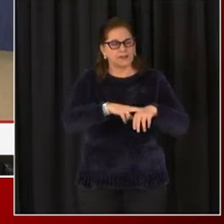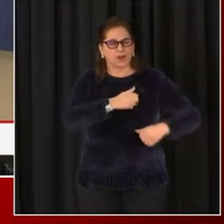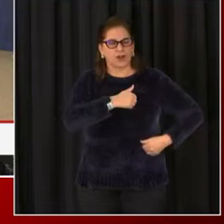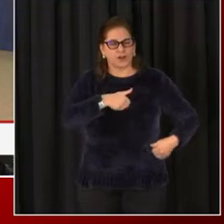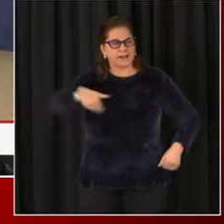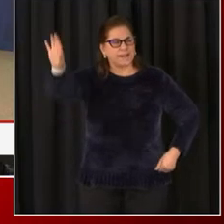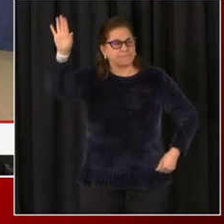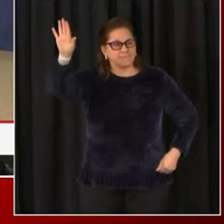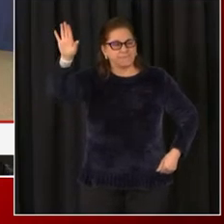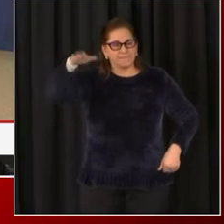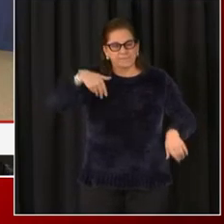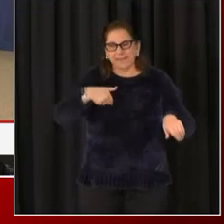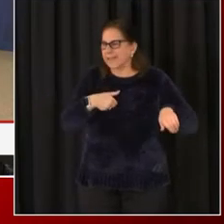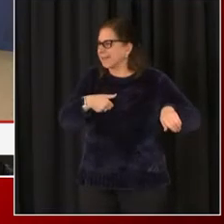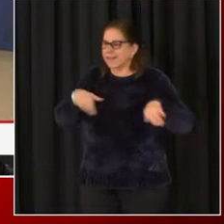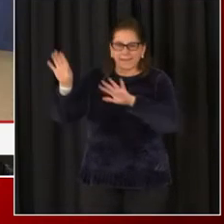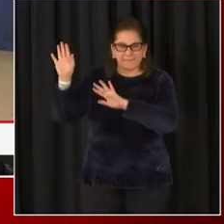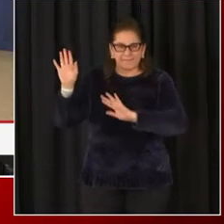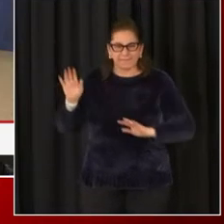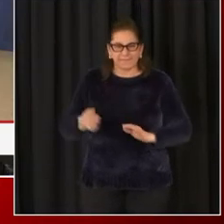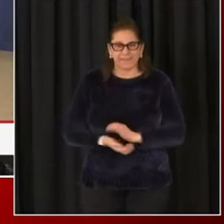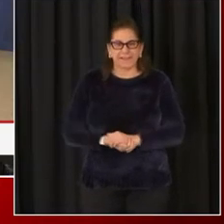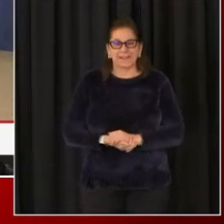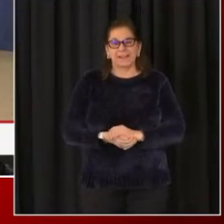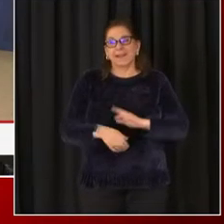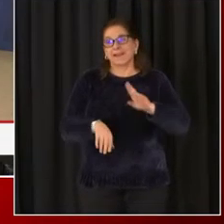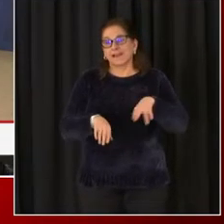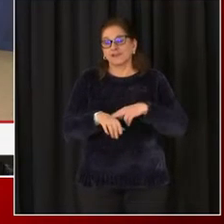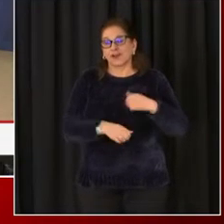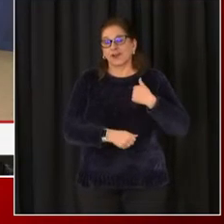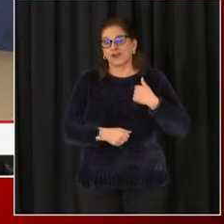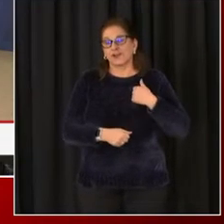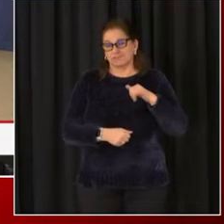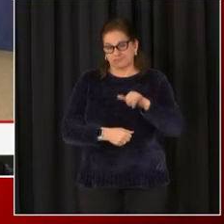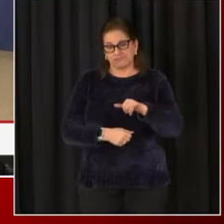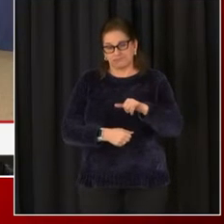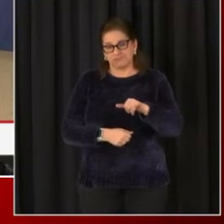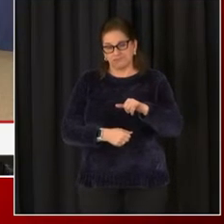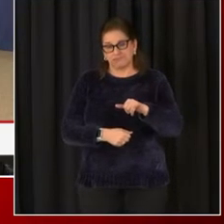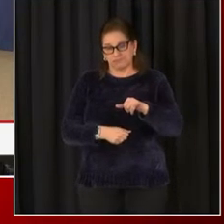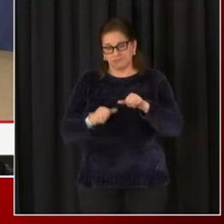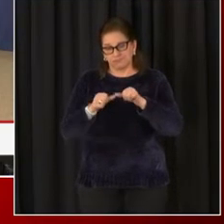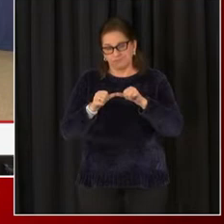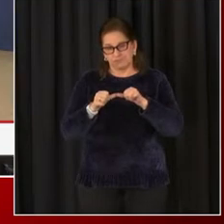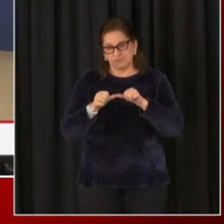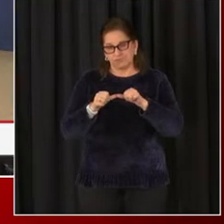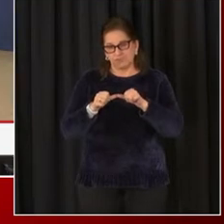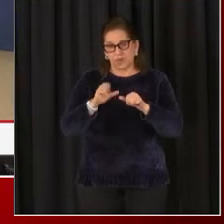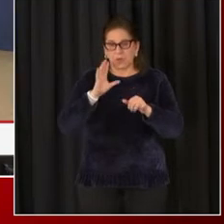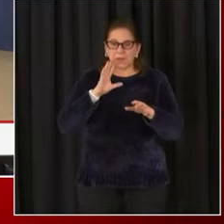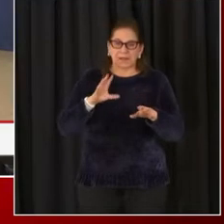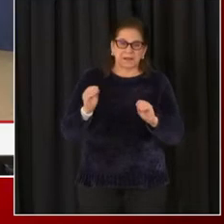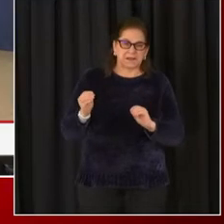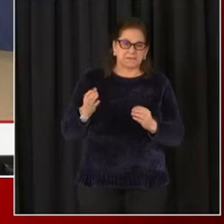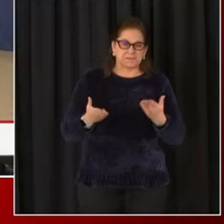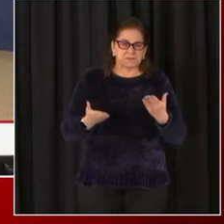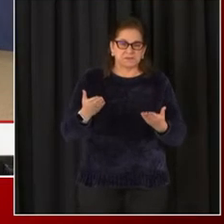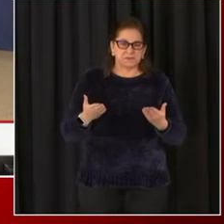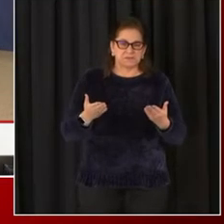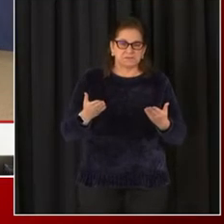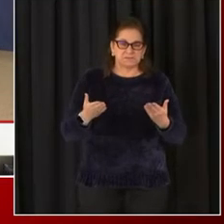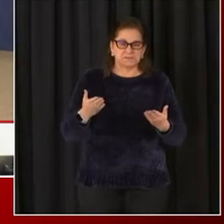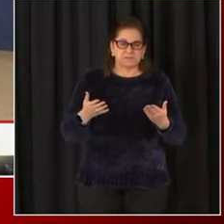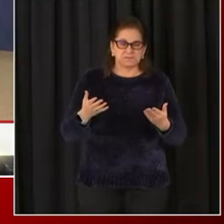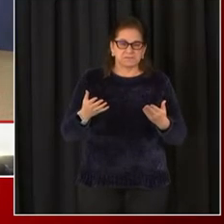We, the National Guard, it will be leaving out of the city in a wave, and I'll have Director Rodriguez